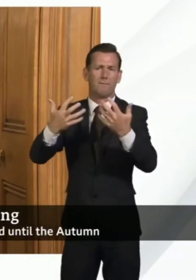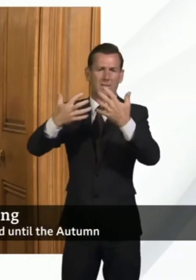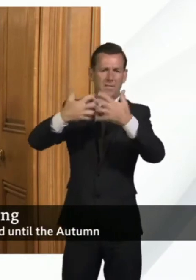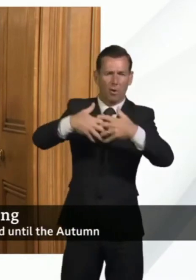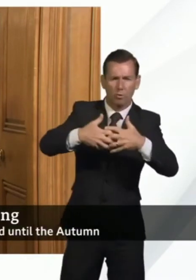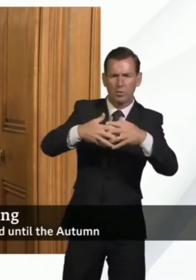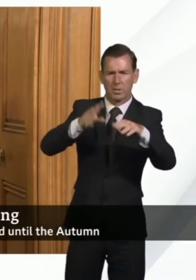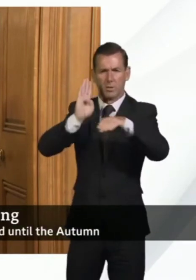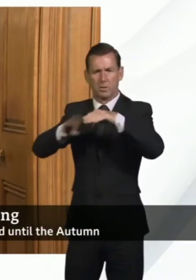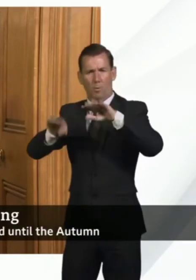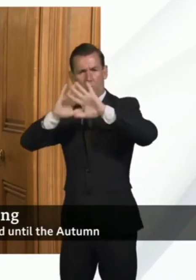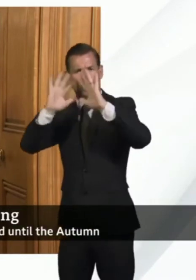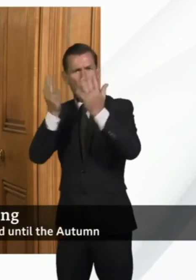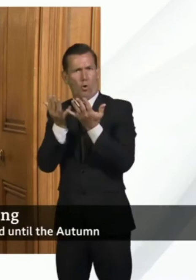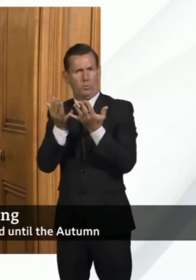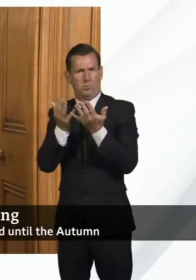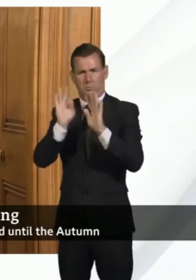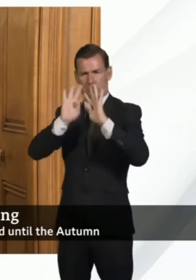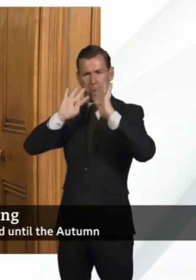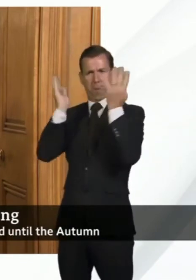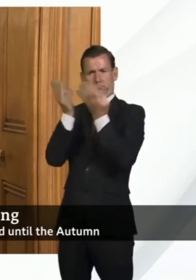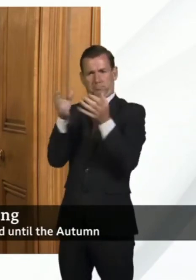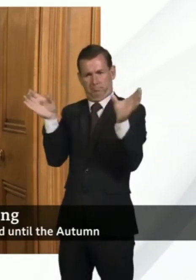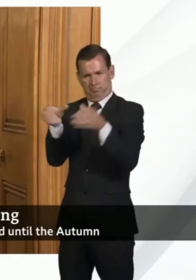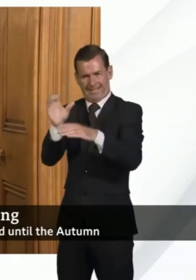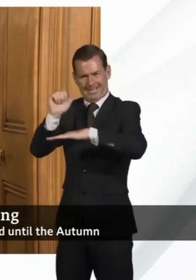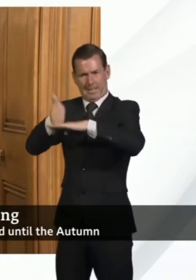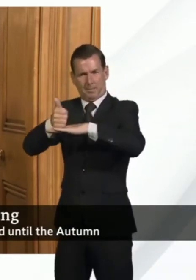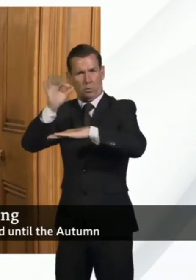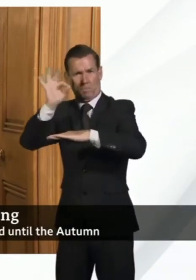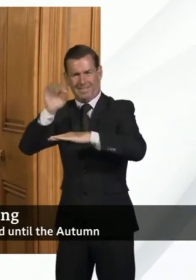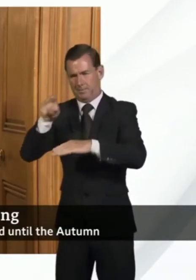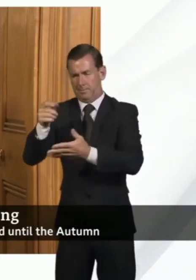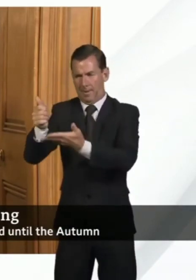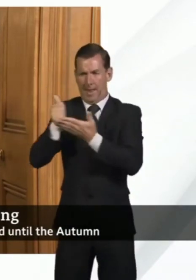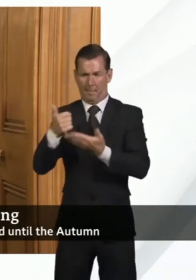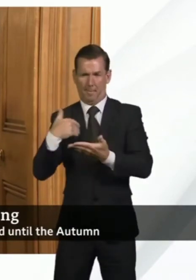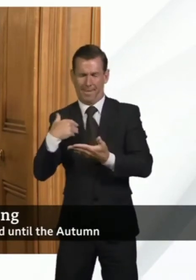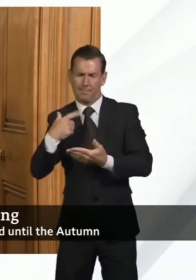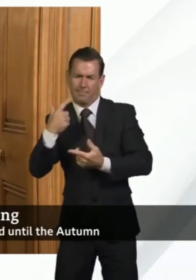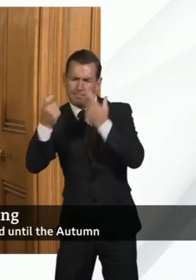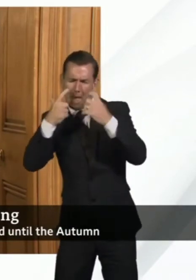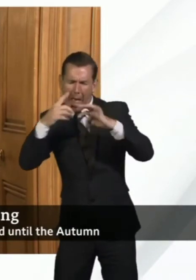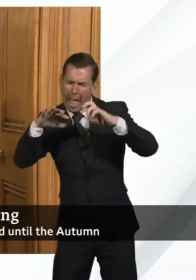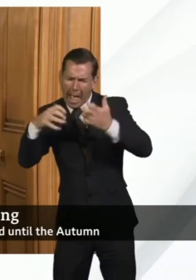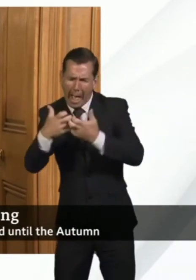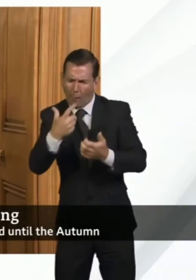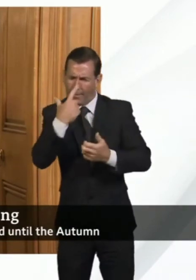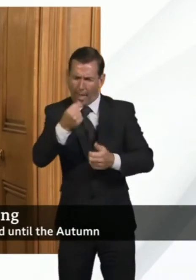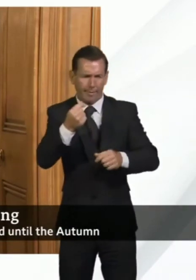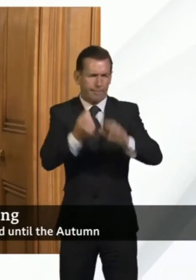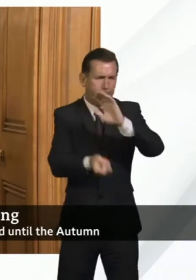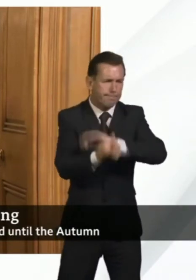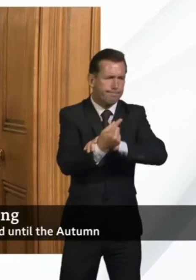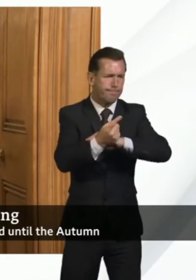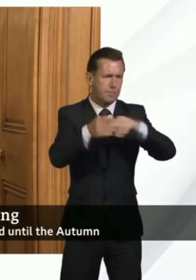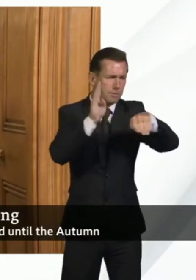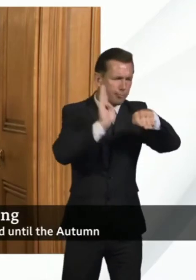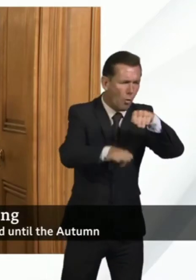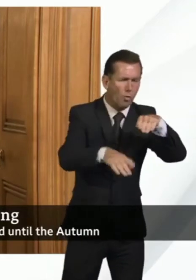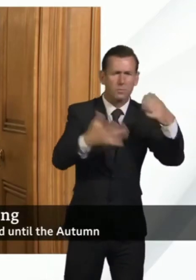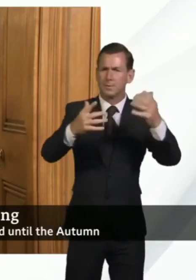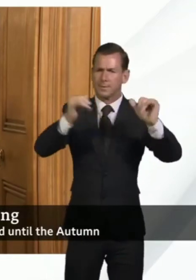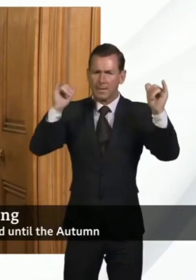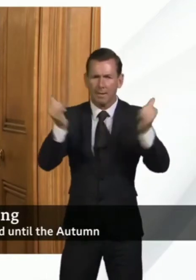These are experts in their field, and they'll be advising me on how they find new and different ways to get industries back up and running.